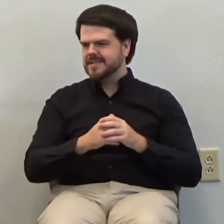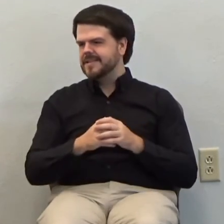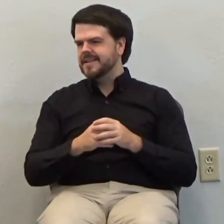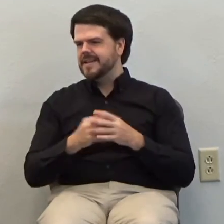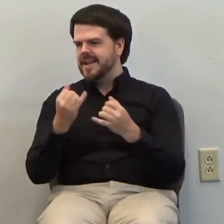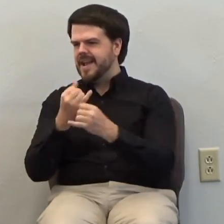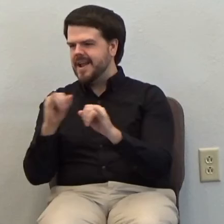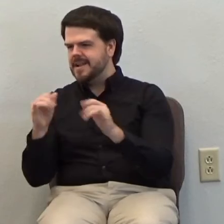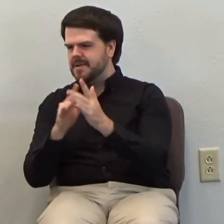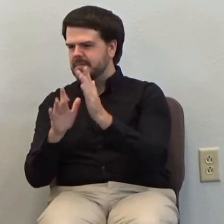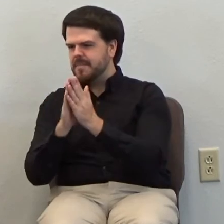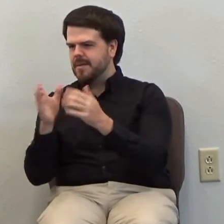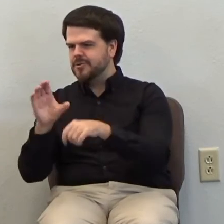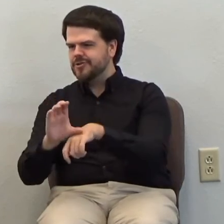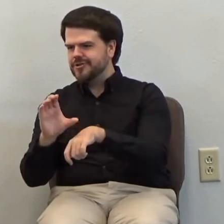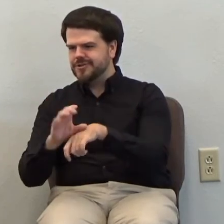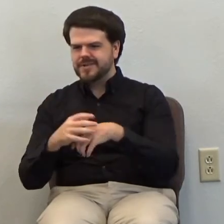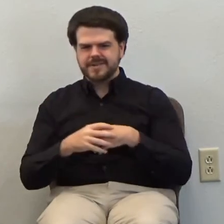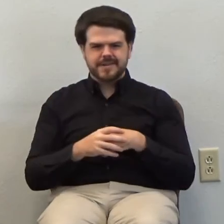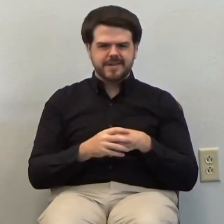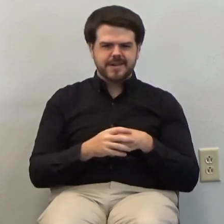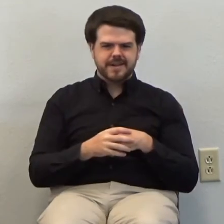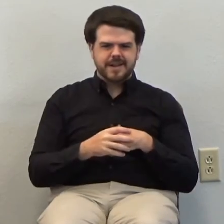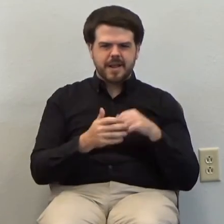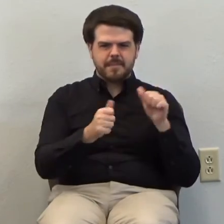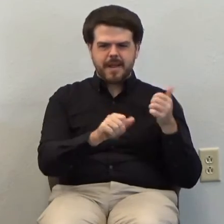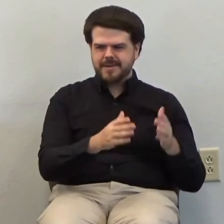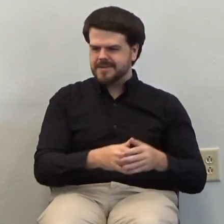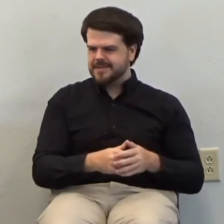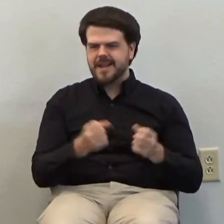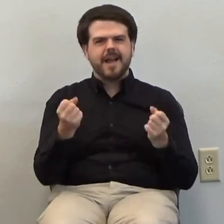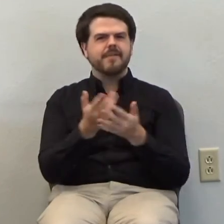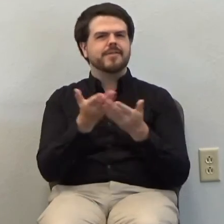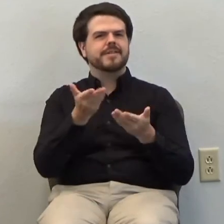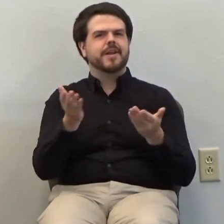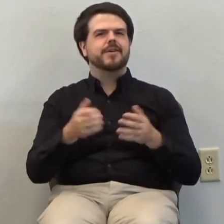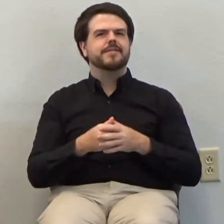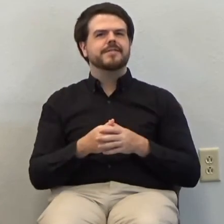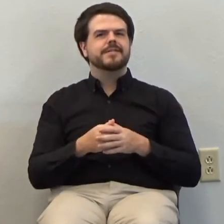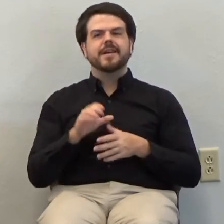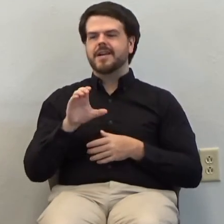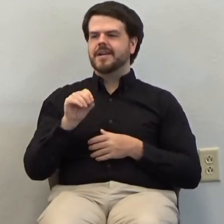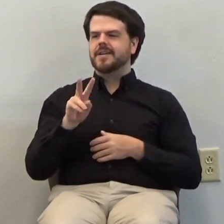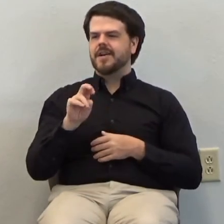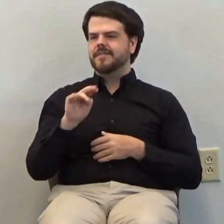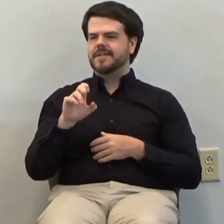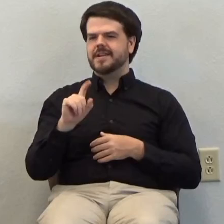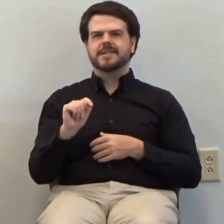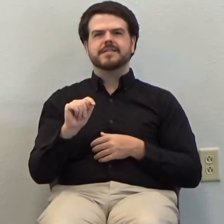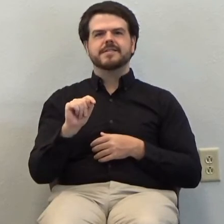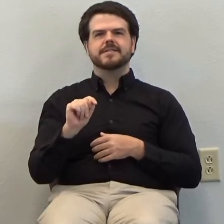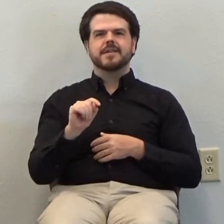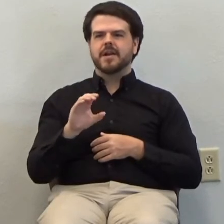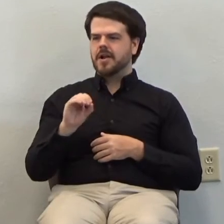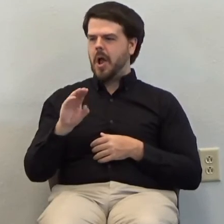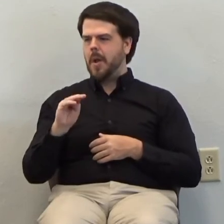independent Bible church people and Baptists it's all there covenant commit